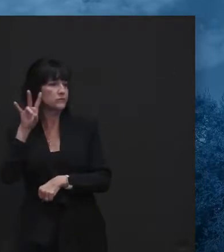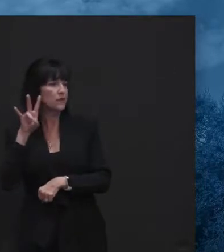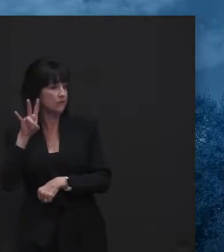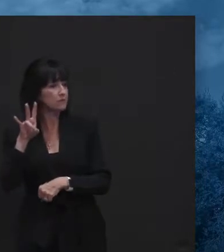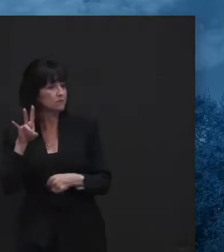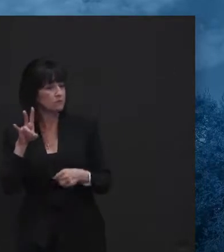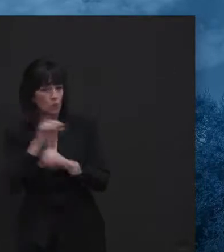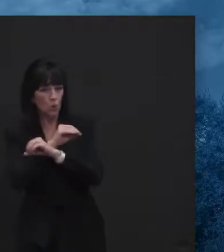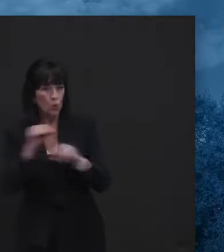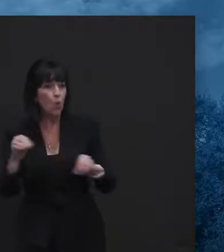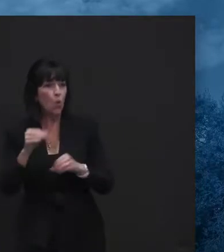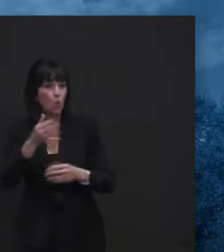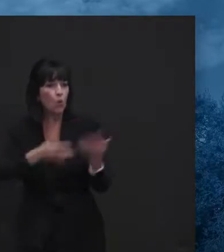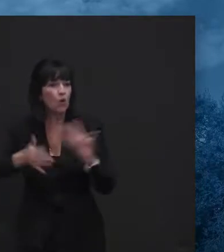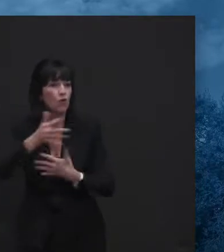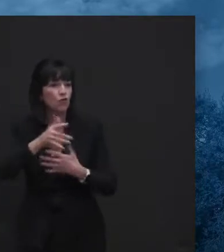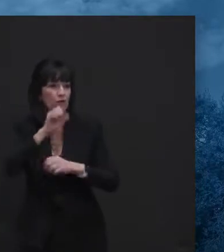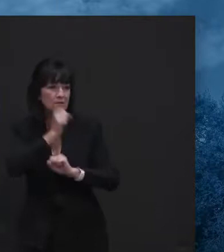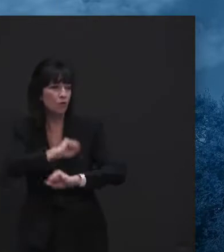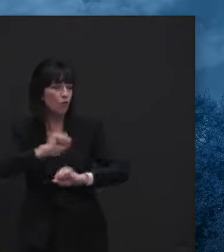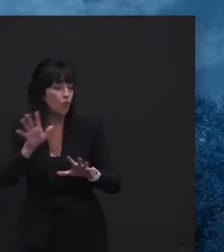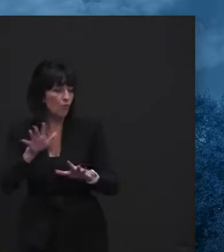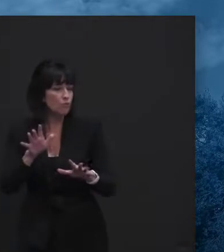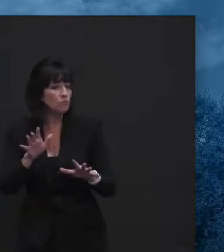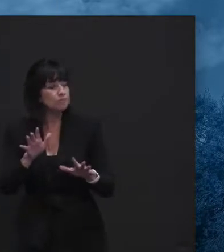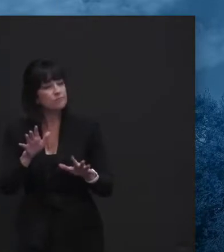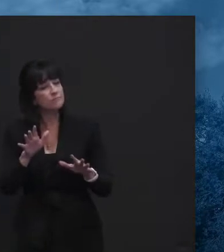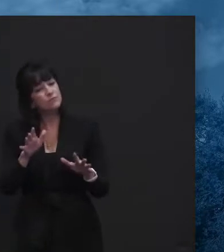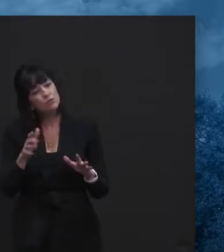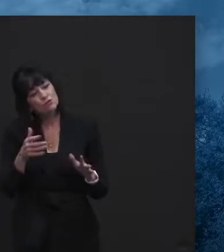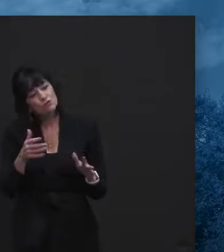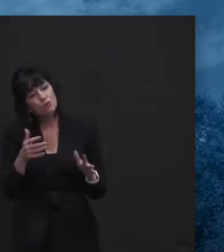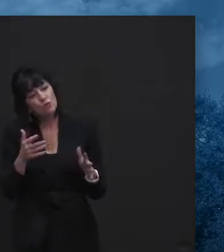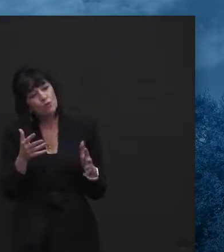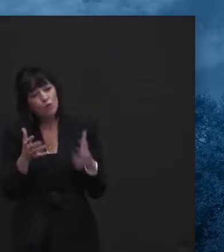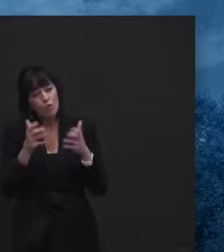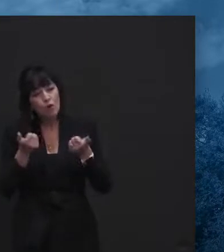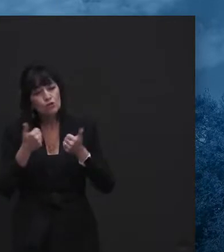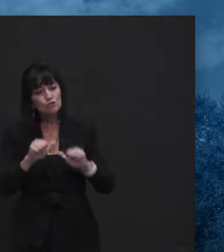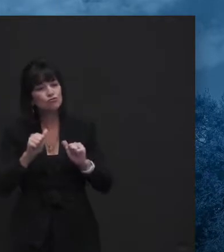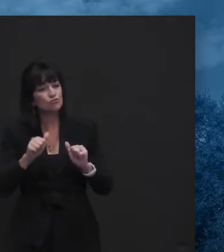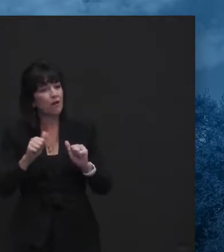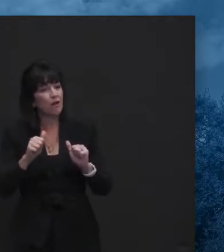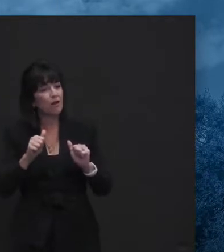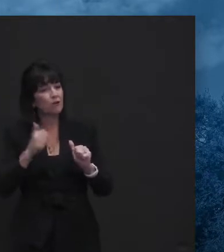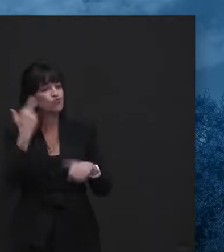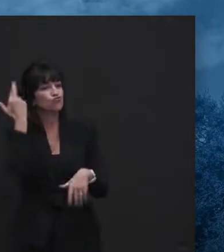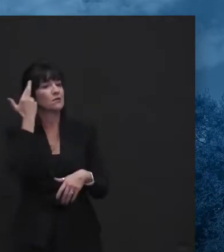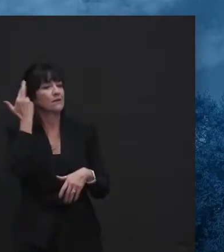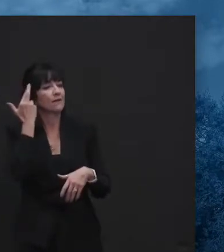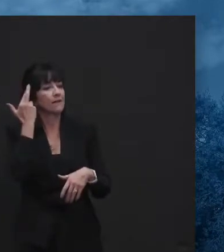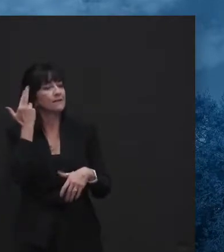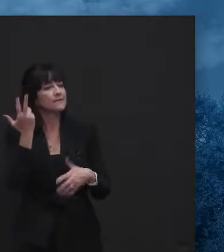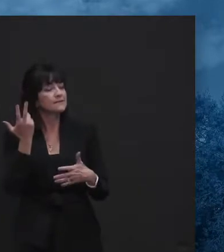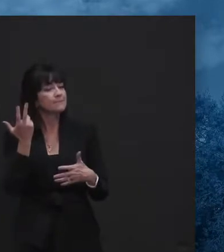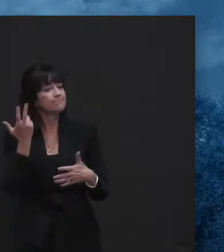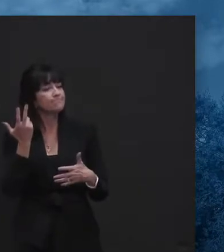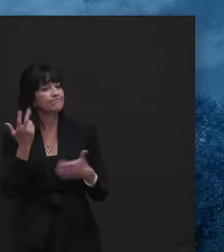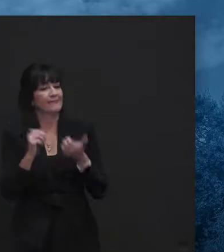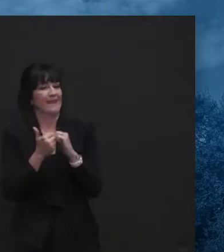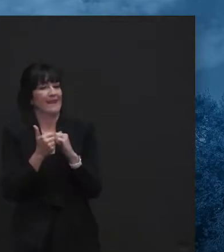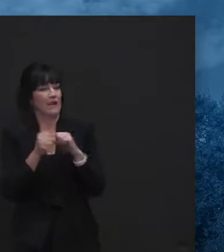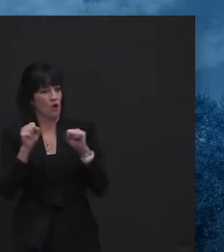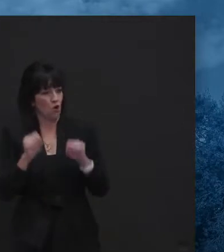and not having that interaction. And so it's, it's a way of trying to find a way that, uh, that we can